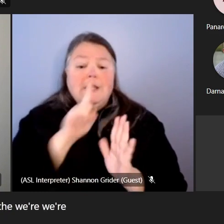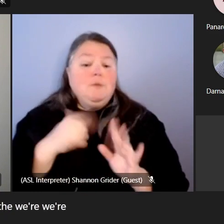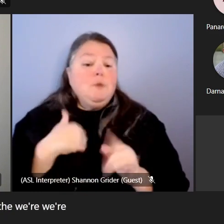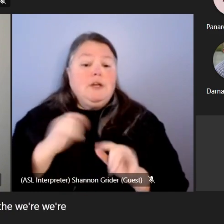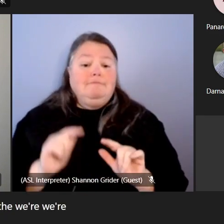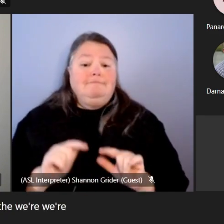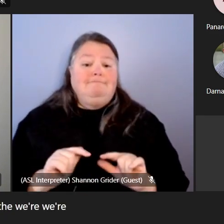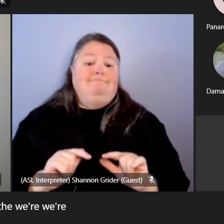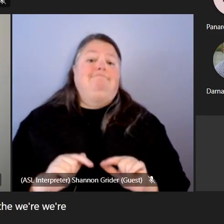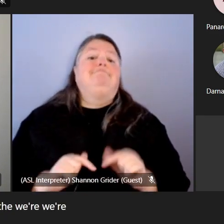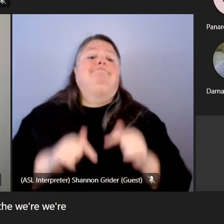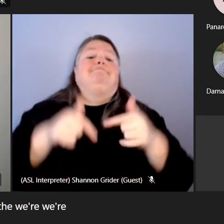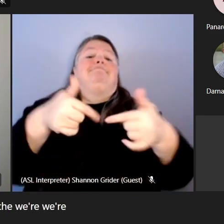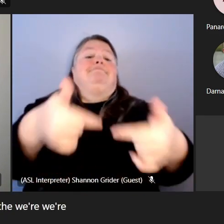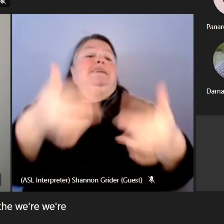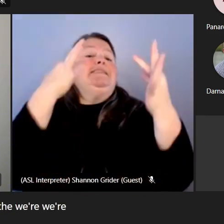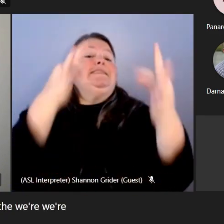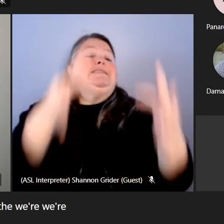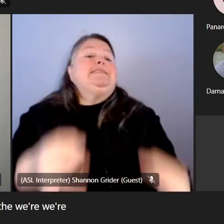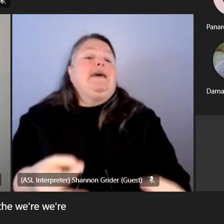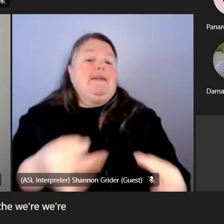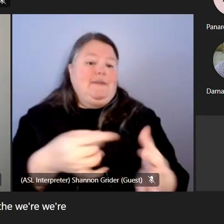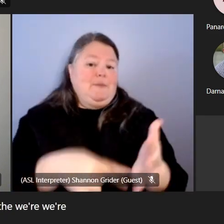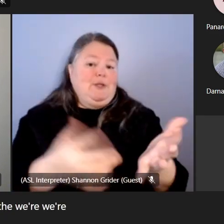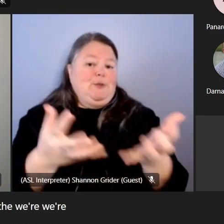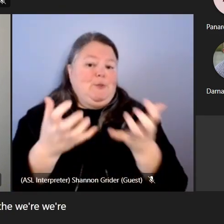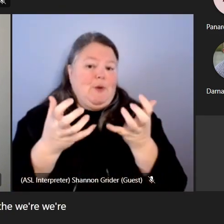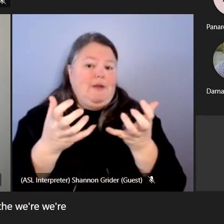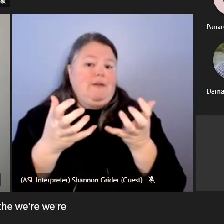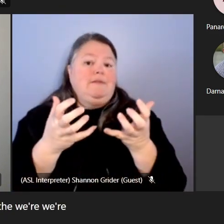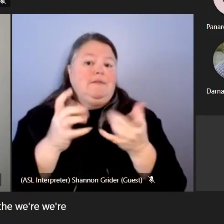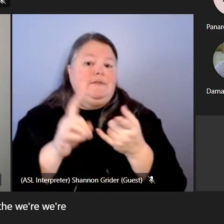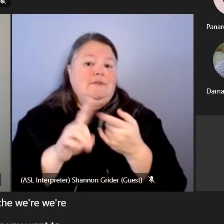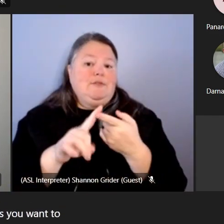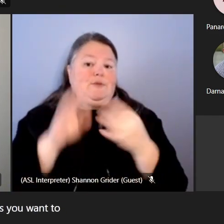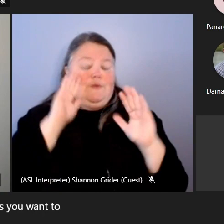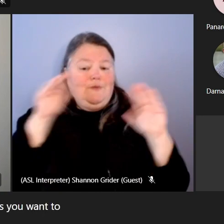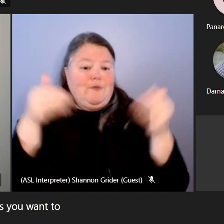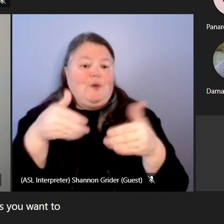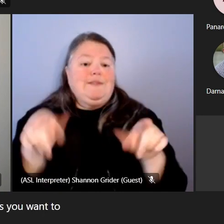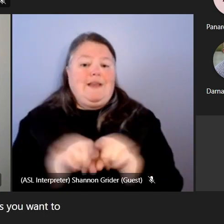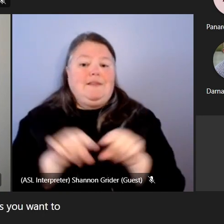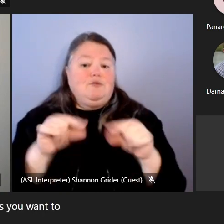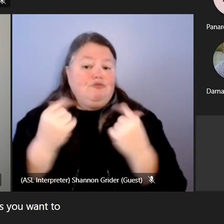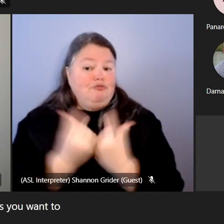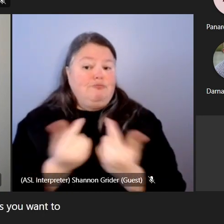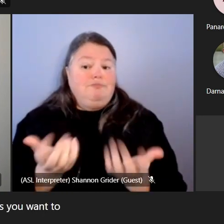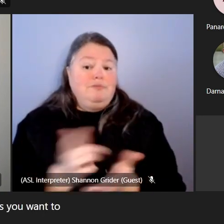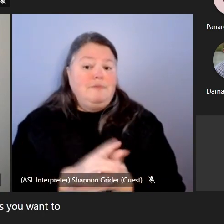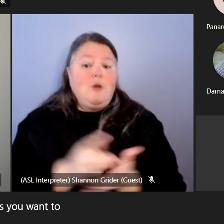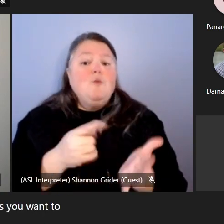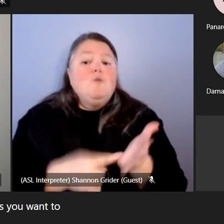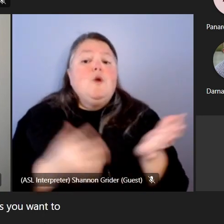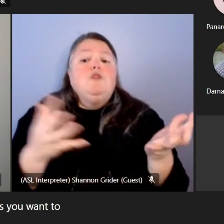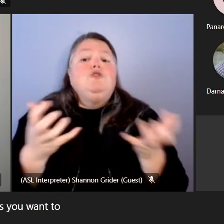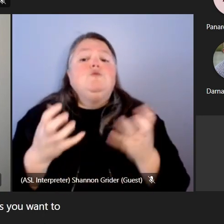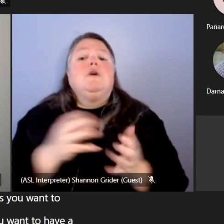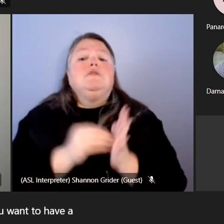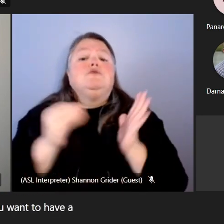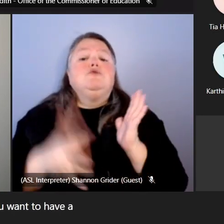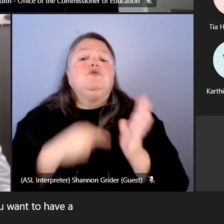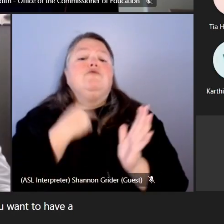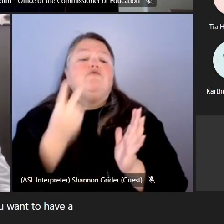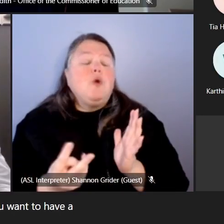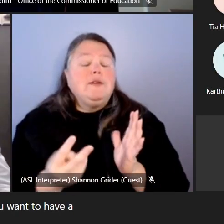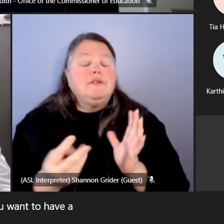ability now to decide what it is you want to um work on as a group what is what is it that you want to have a student voice or